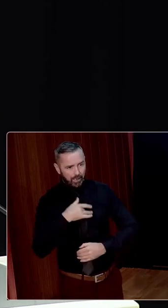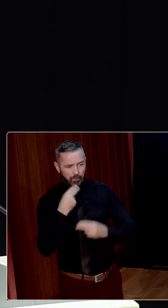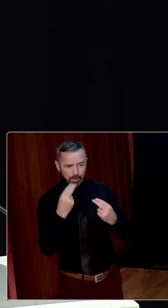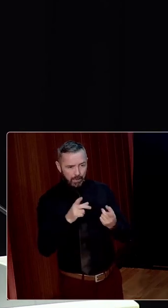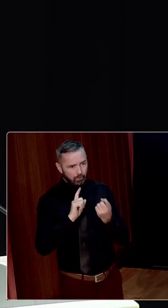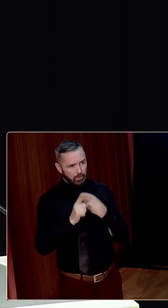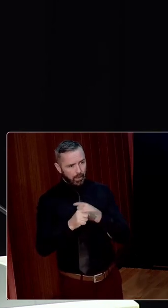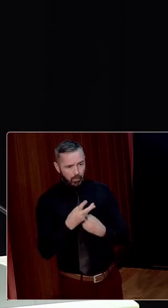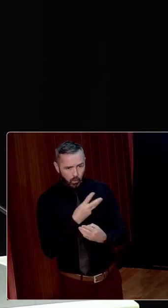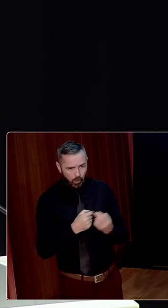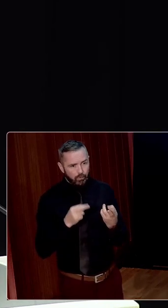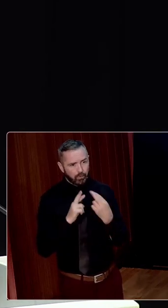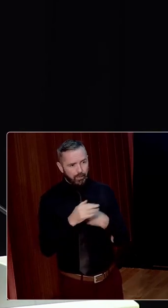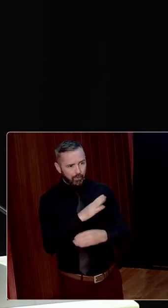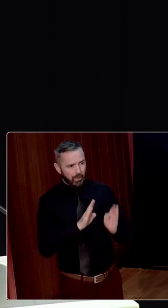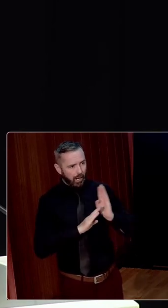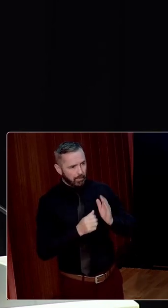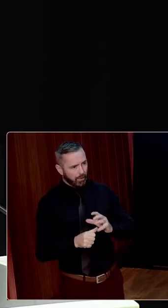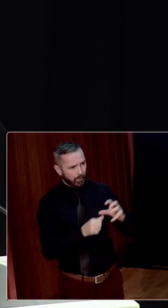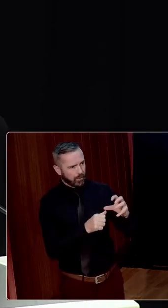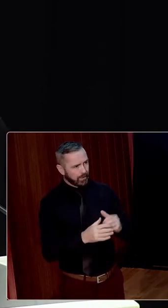courtesy of a reply from the army authorities.